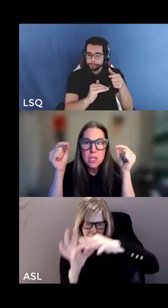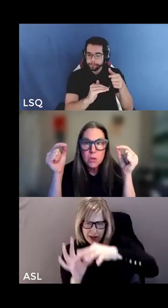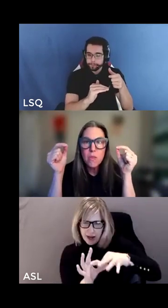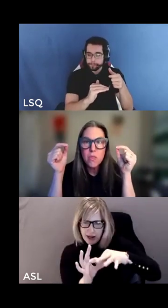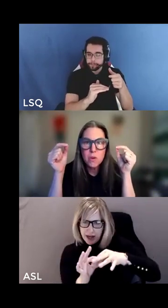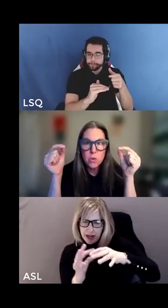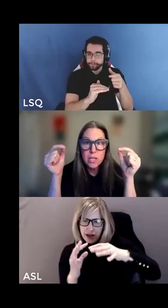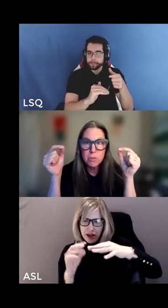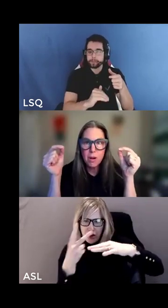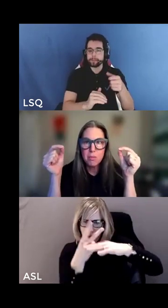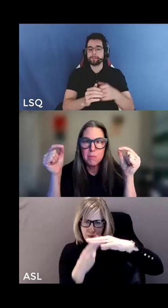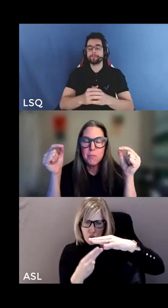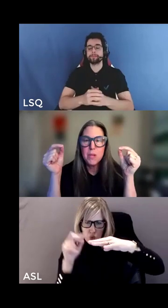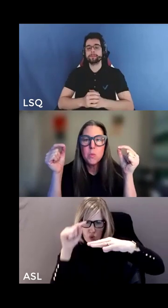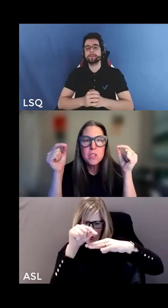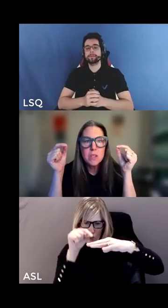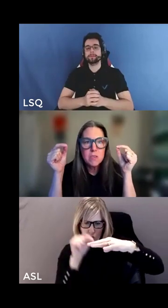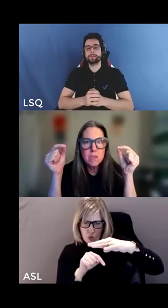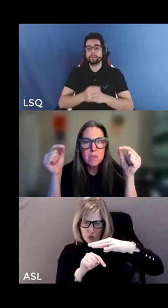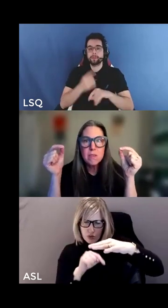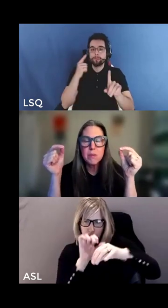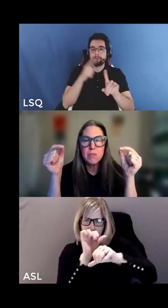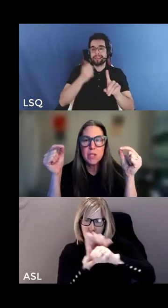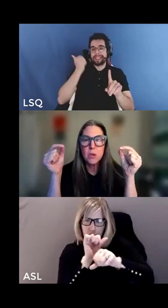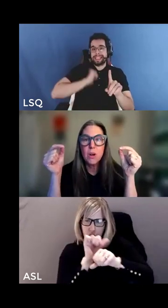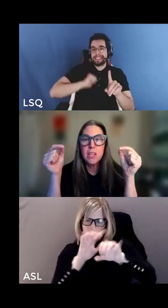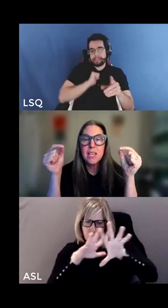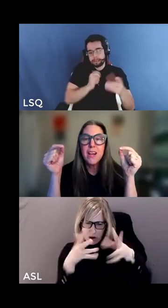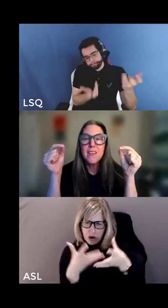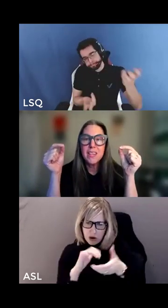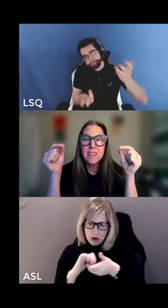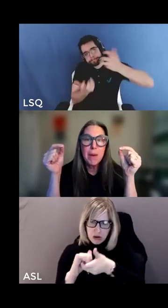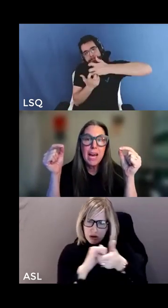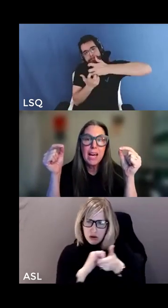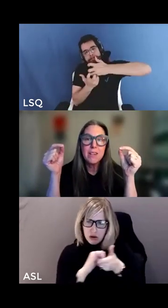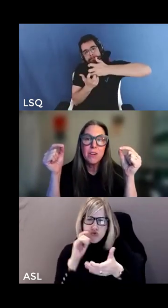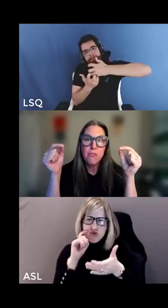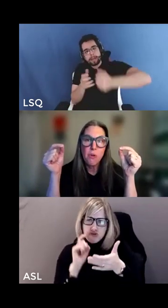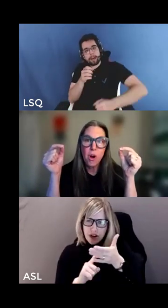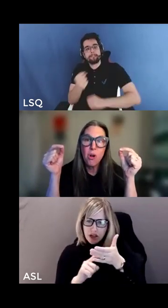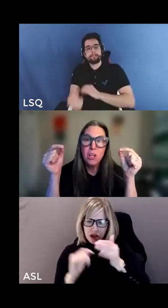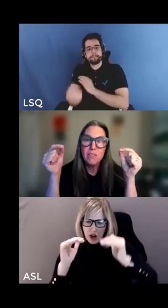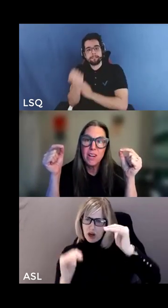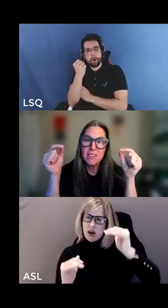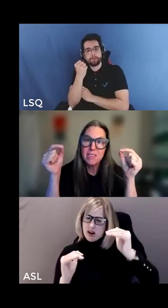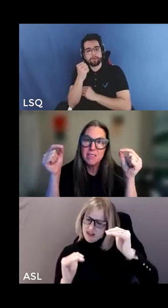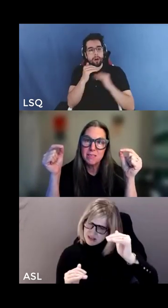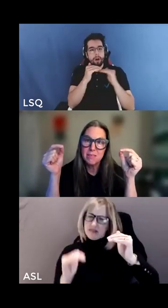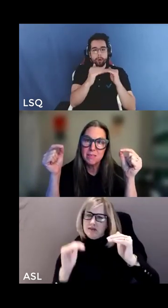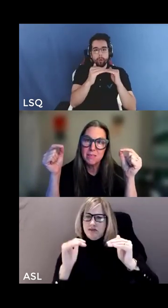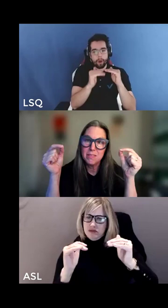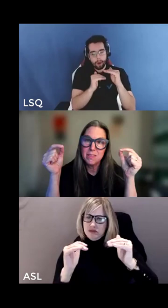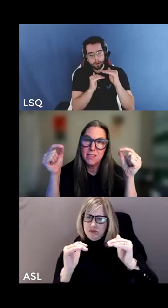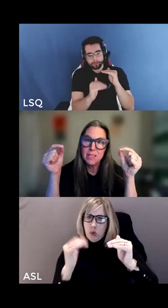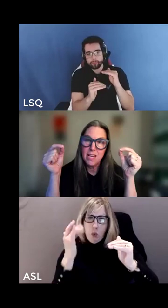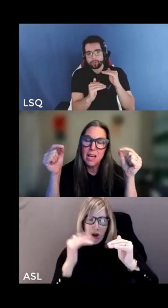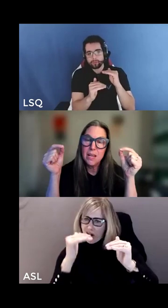to deal with the real problem which is the system of inequality that is bad for all of us